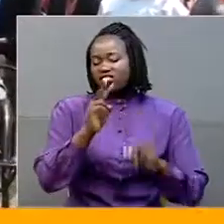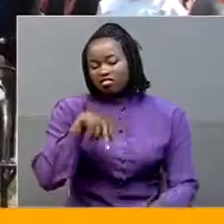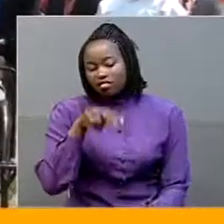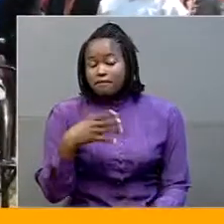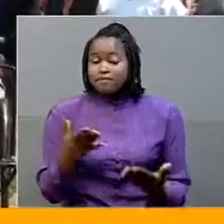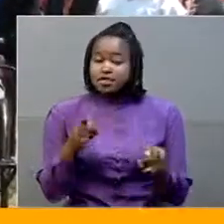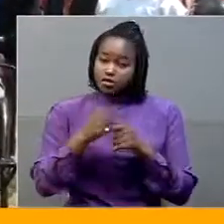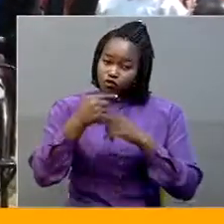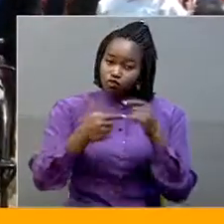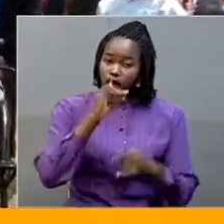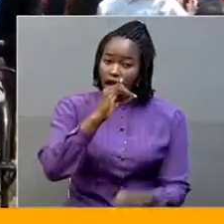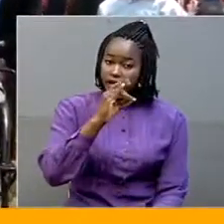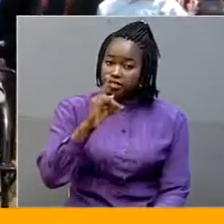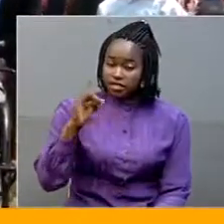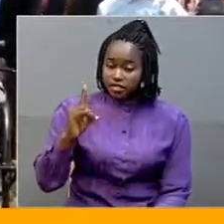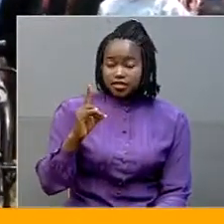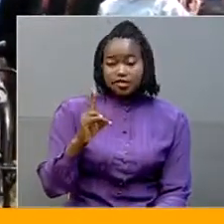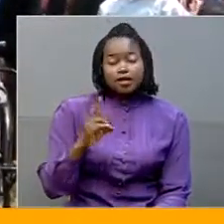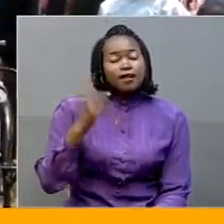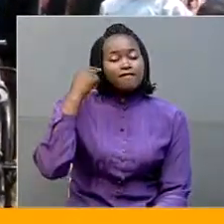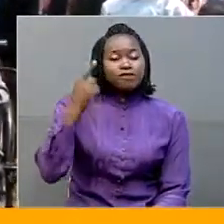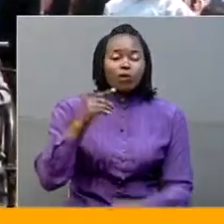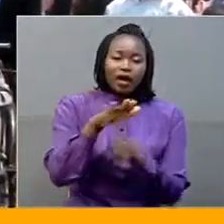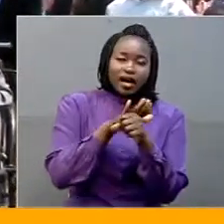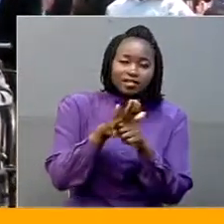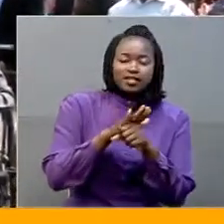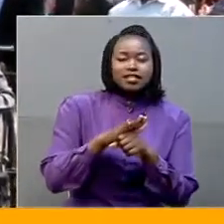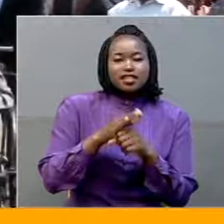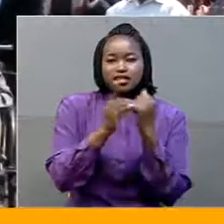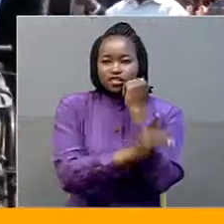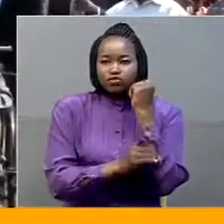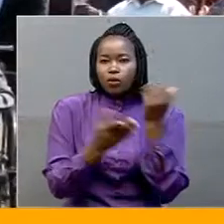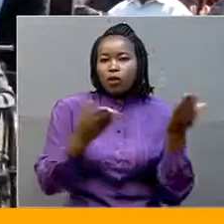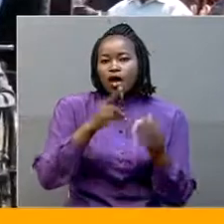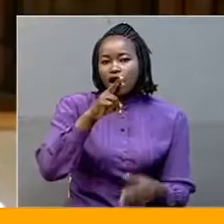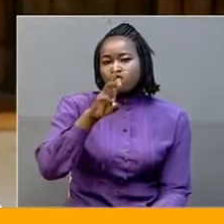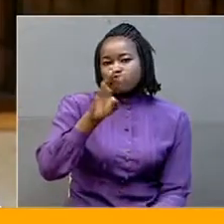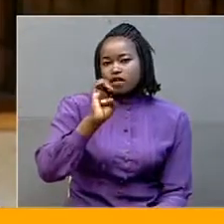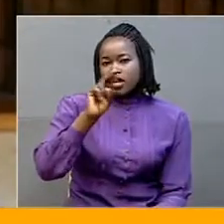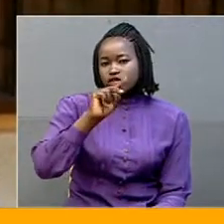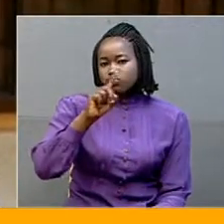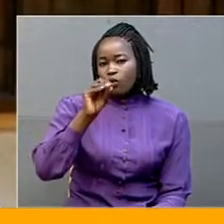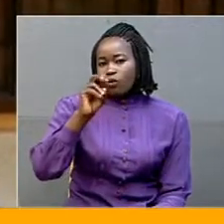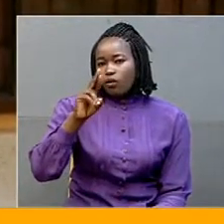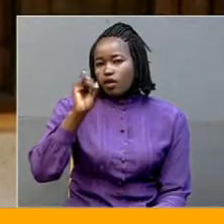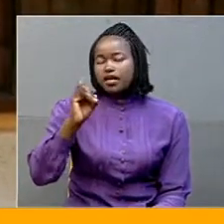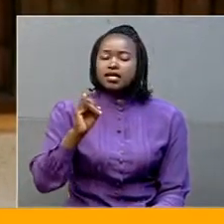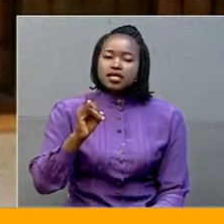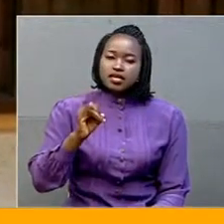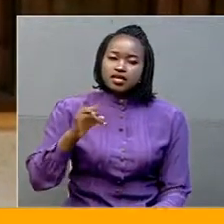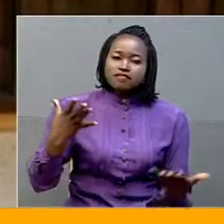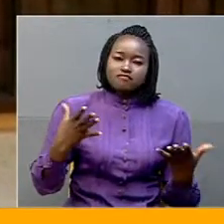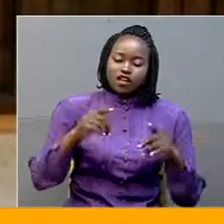Disability Day for Kasese District, held at Renzori Square, Kasese Municipality. Even people with disabilities are